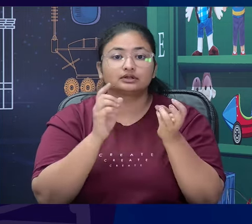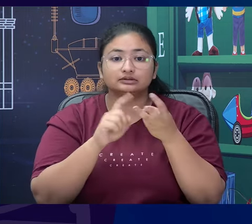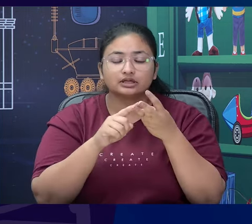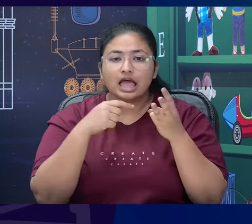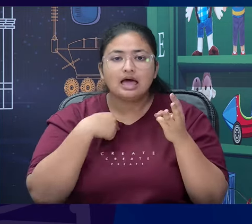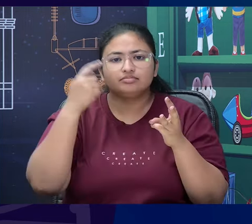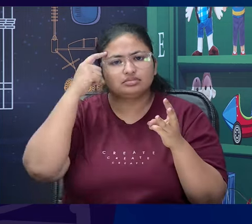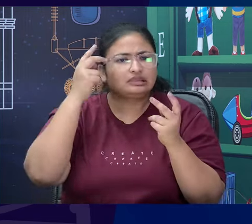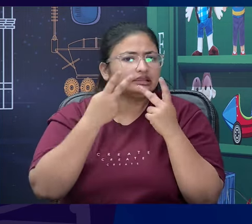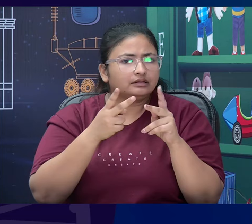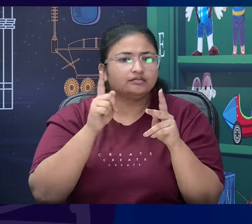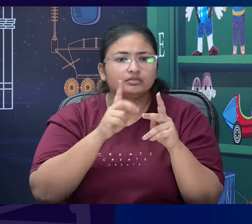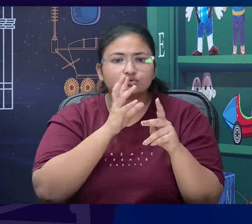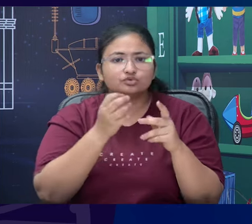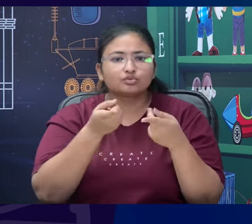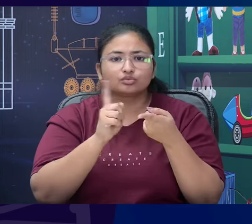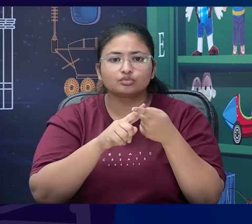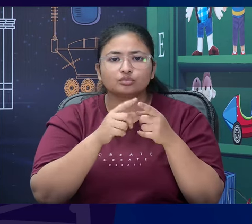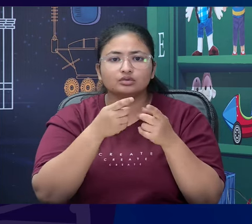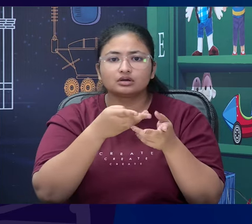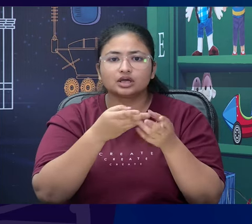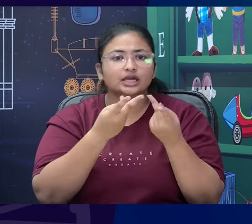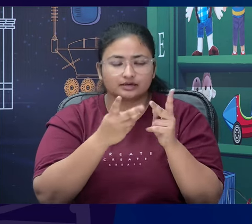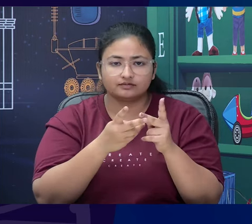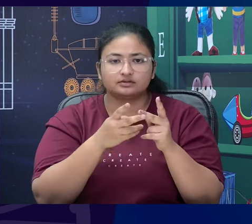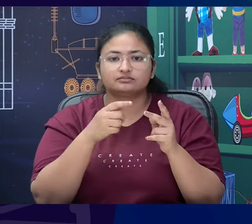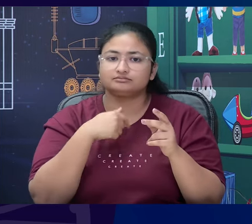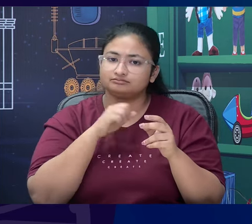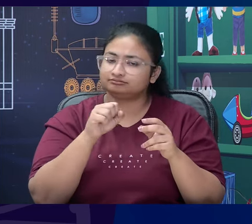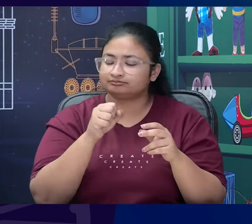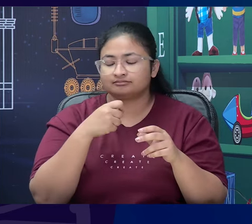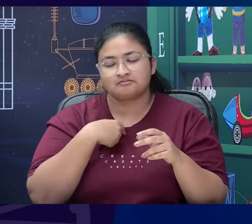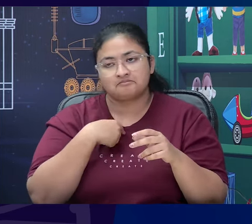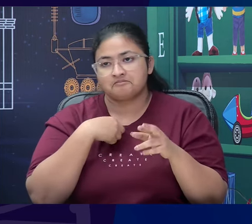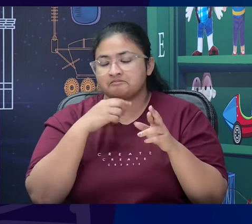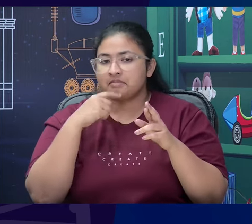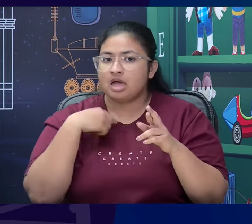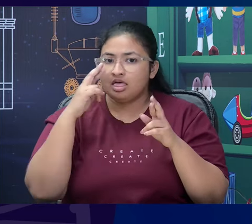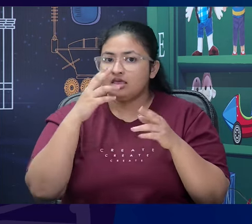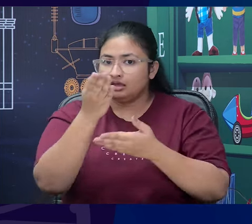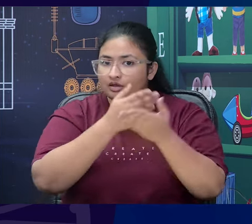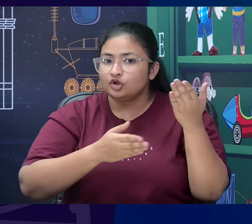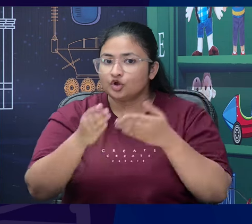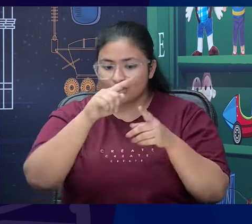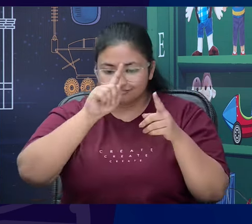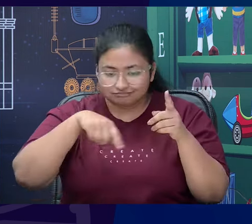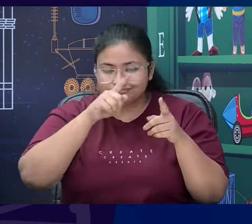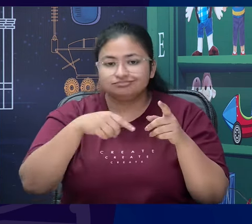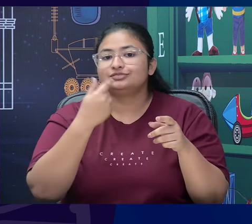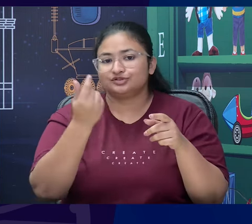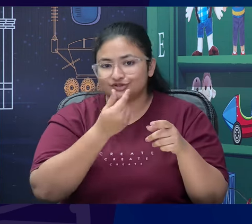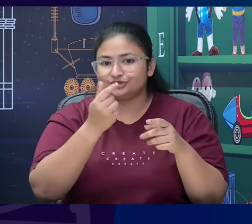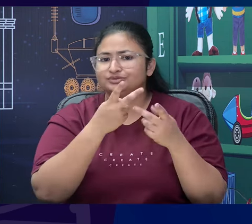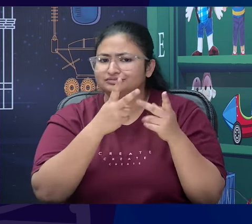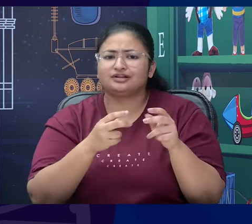expect them to be. Absolutely. So, ma'am I am sure the students are going to spin the wheel further and they will be able to